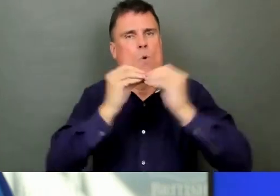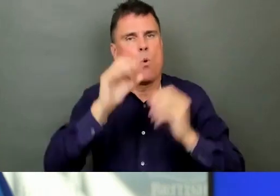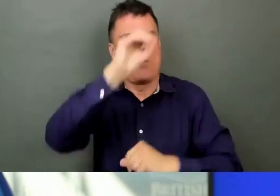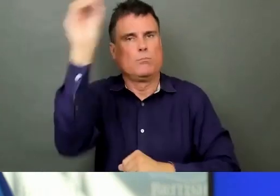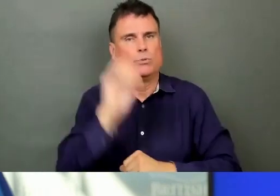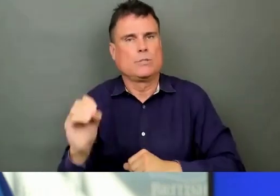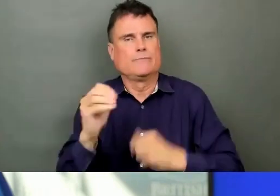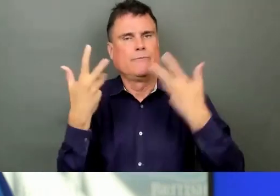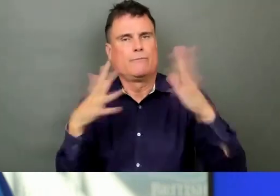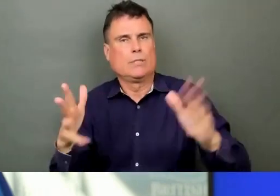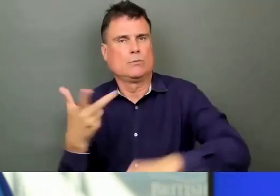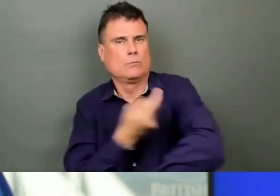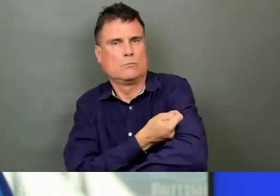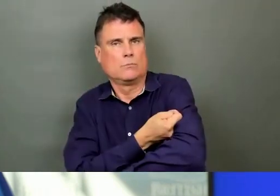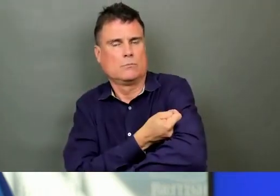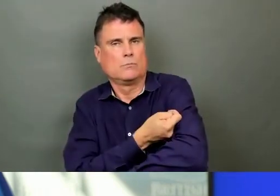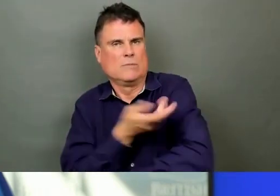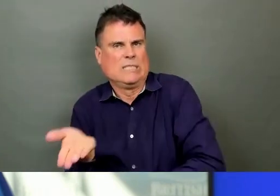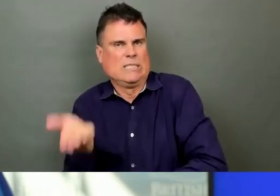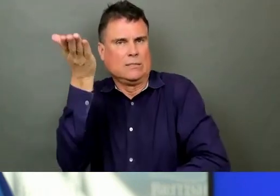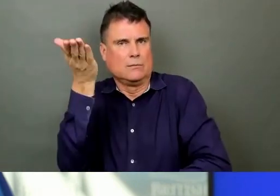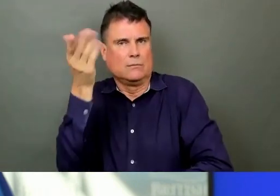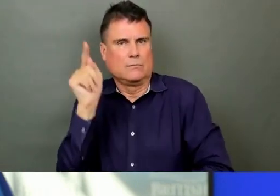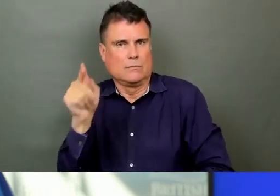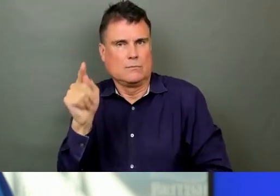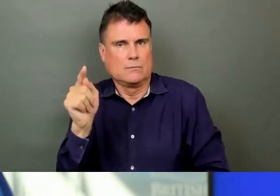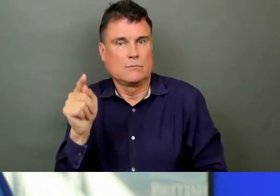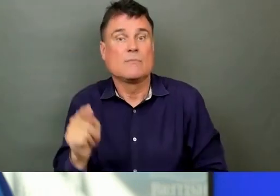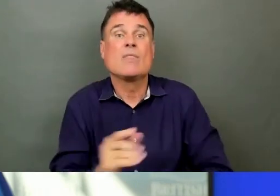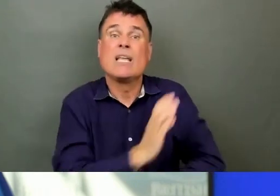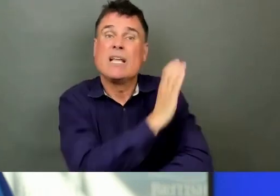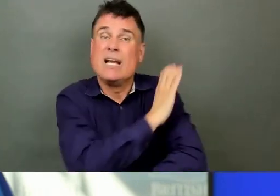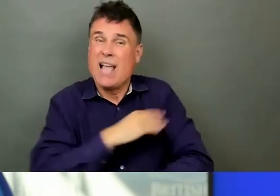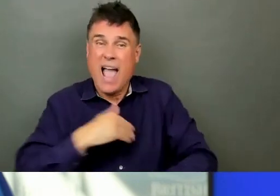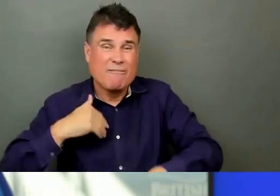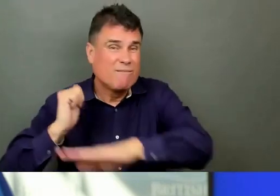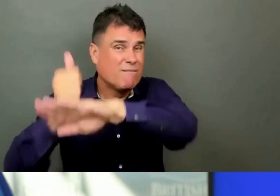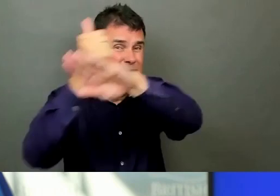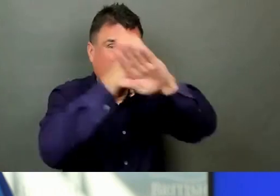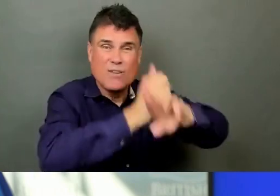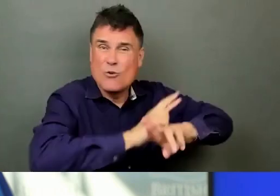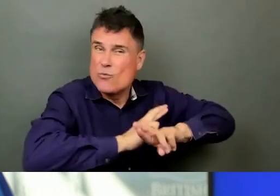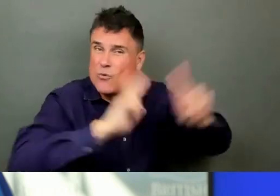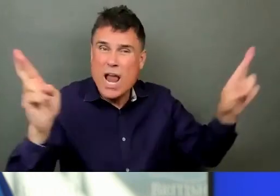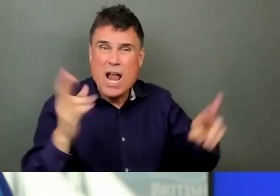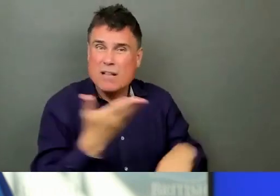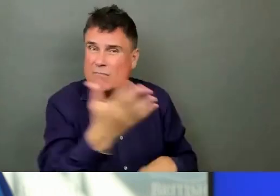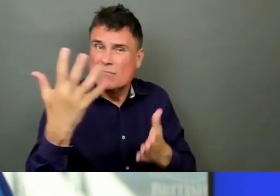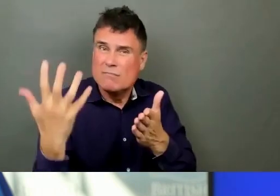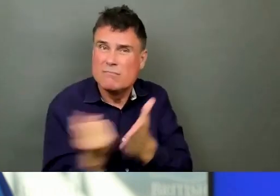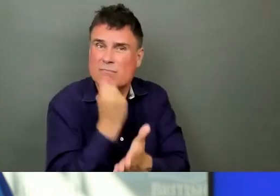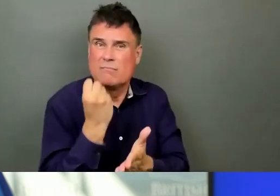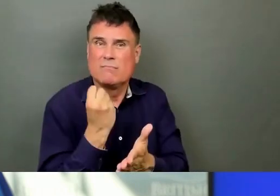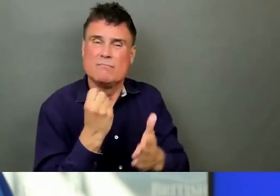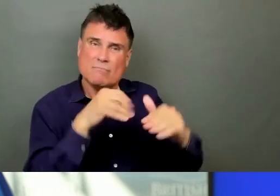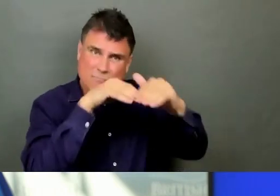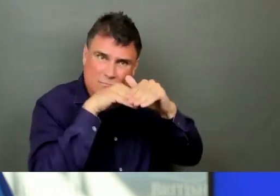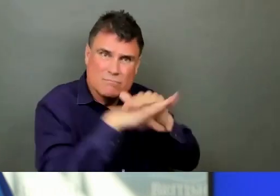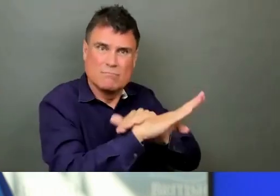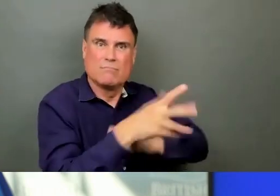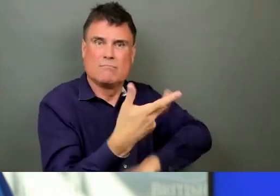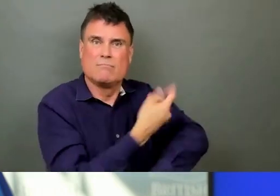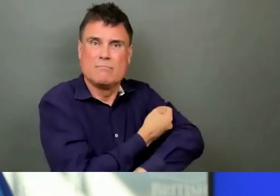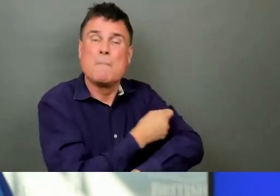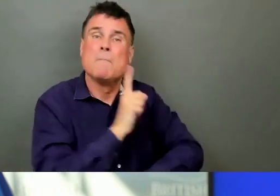BC. And we have to make that case. People have to continue to be cautious. We're at step three in our reopening. Not at step four. We're at step three.